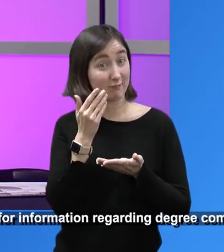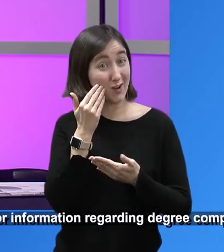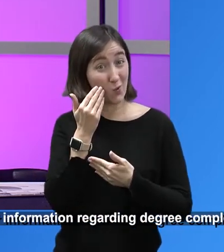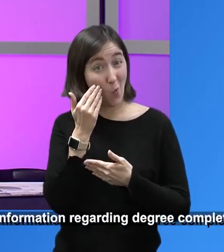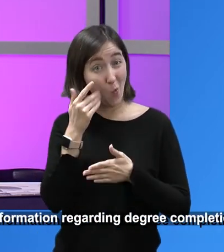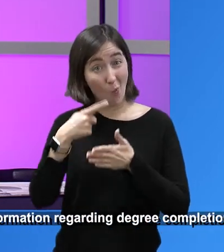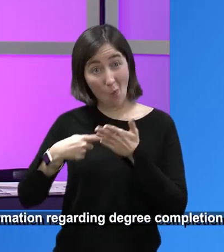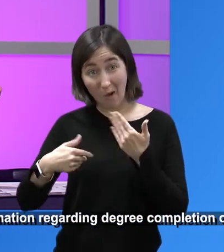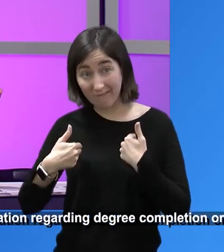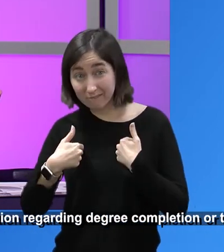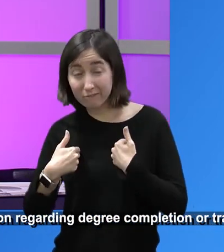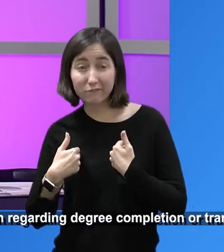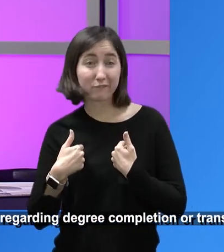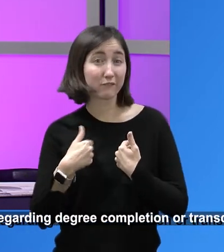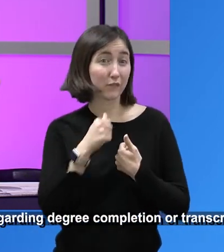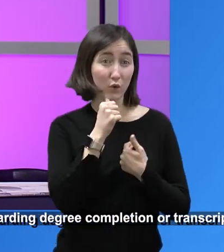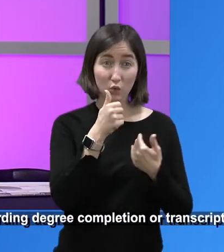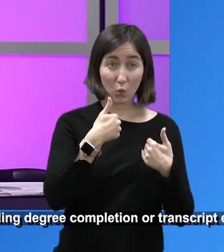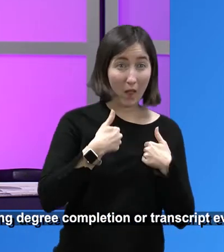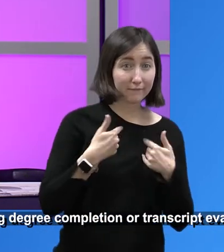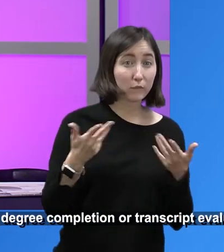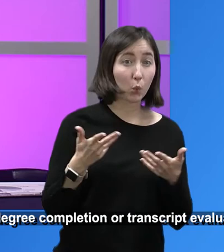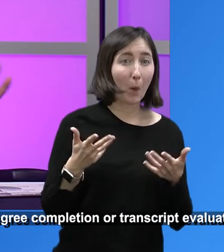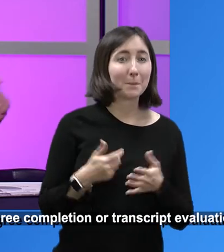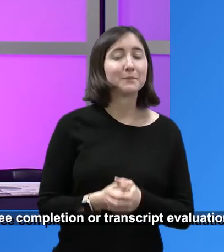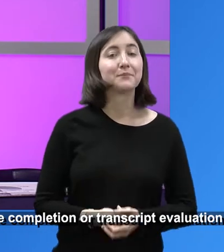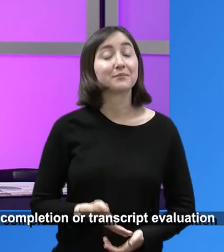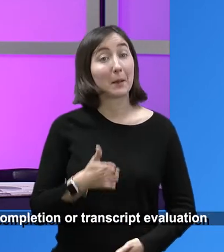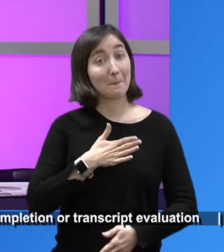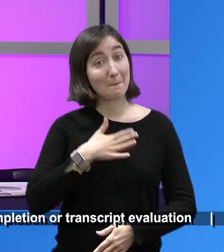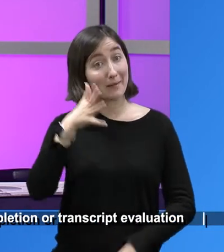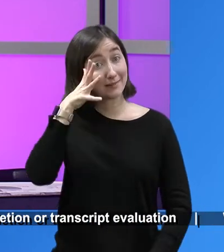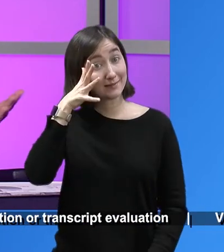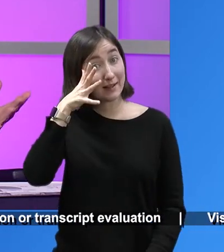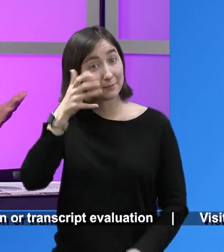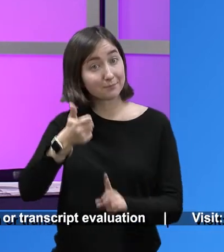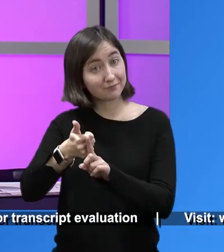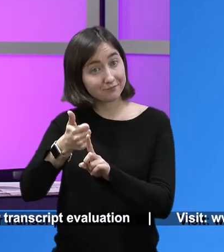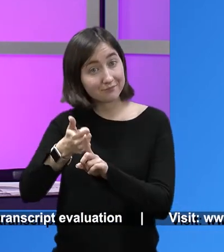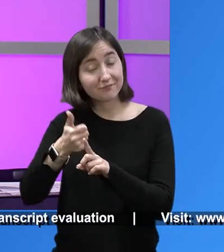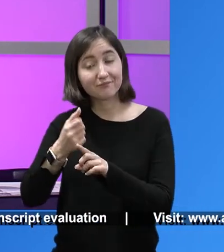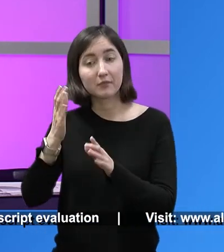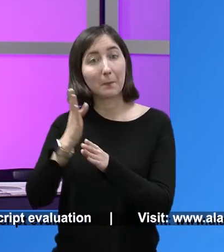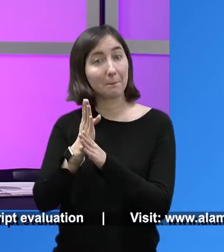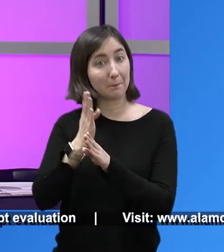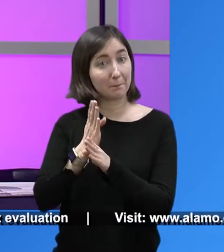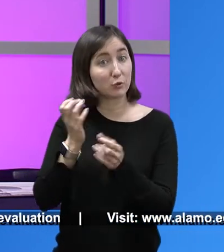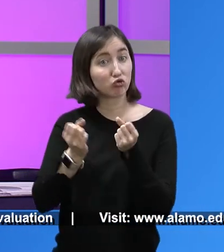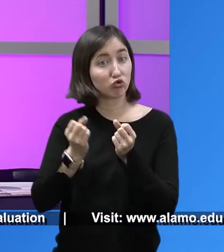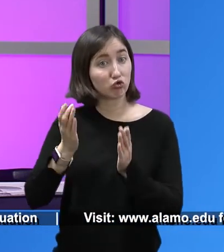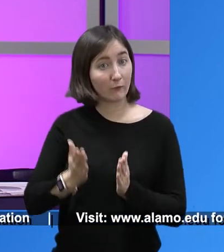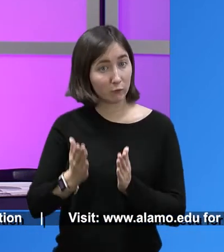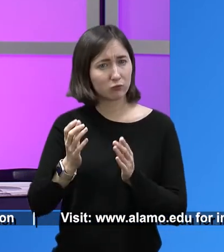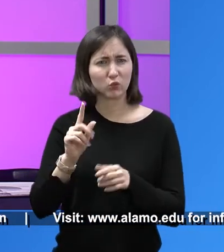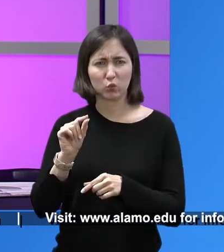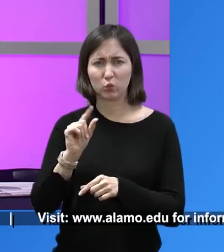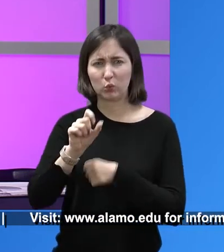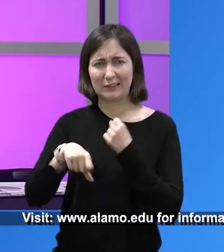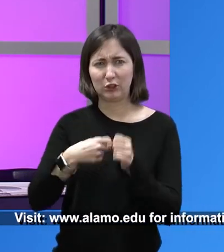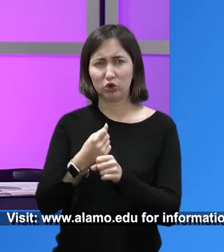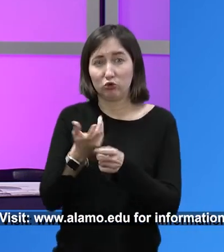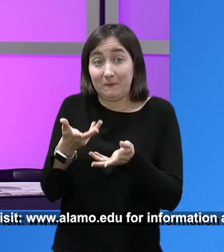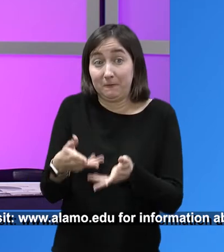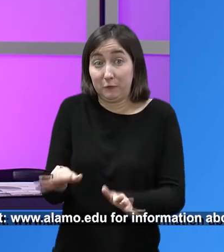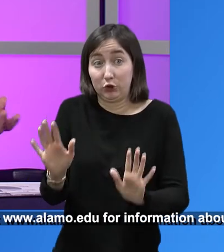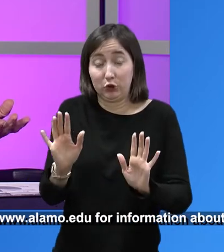Because my parents, after my dad finished being a bus driver for 20 years, they had a Mexican restaurant in Corpus.